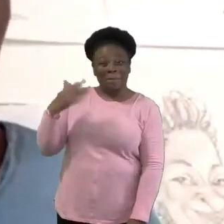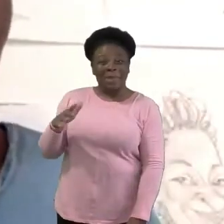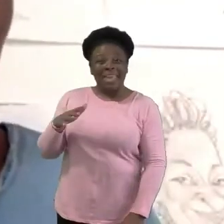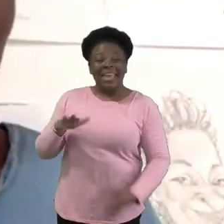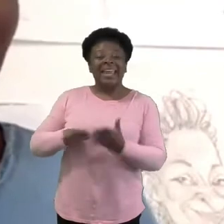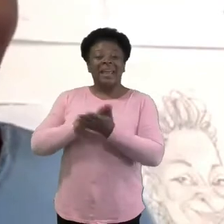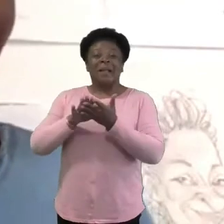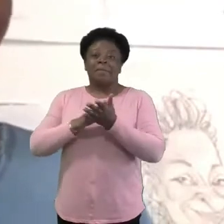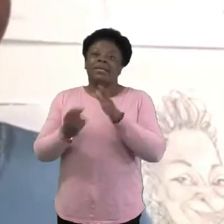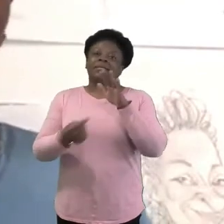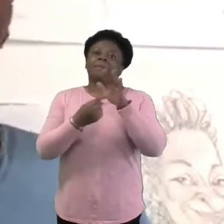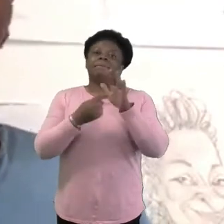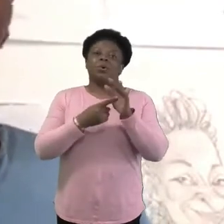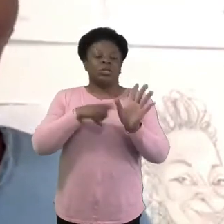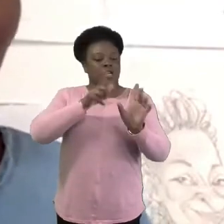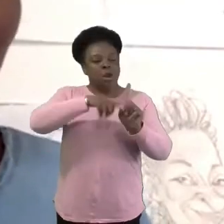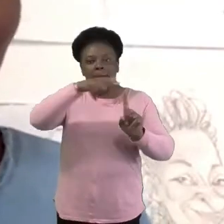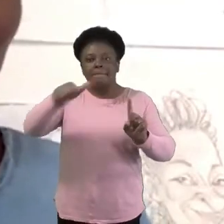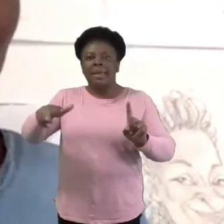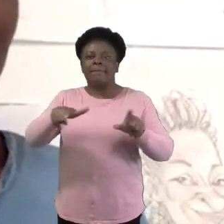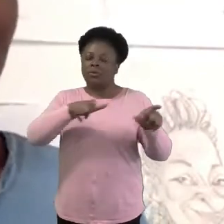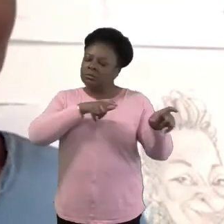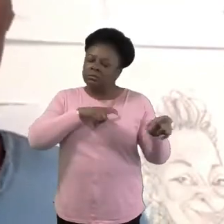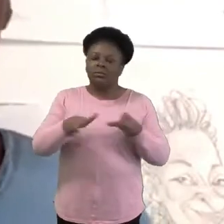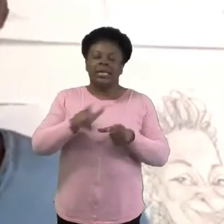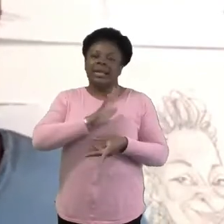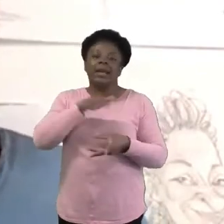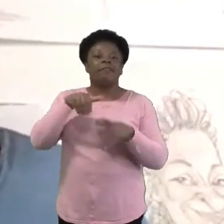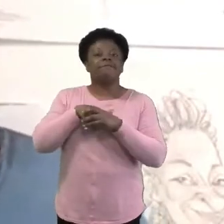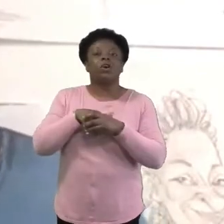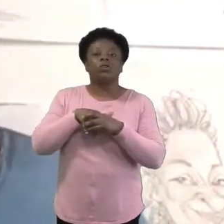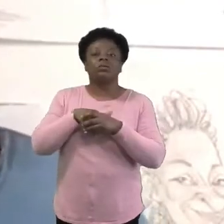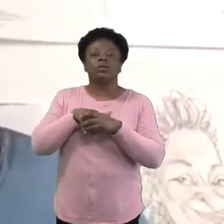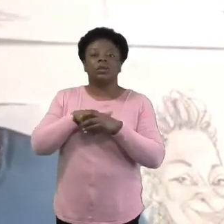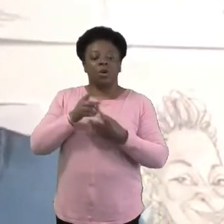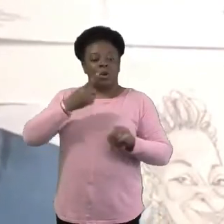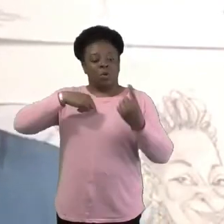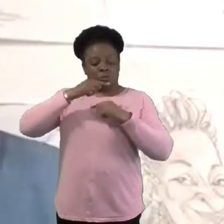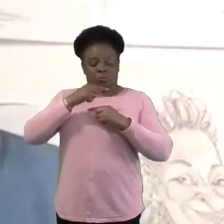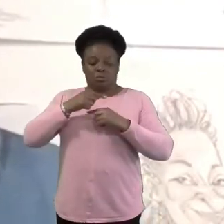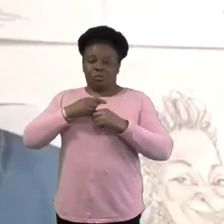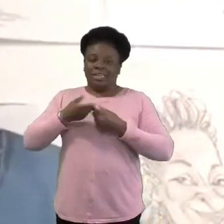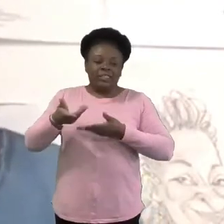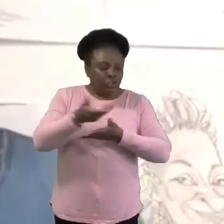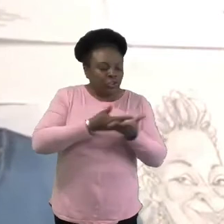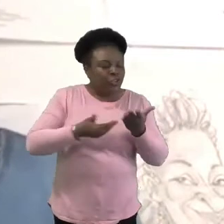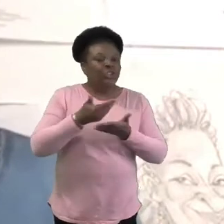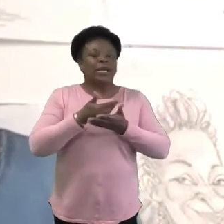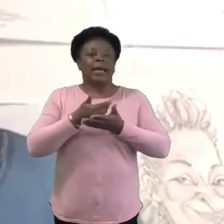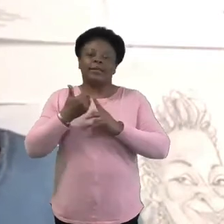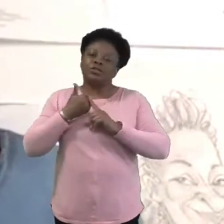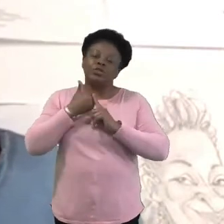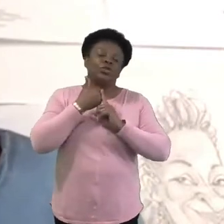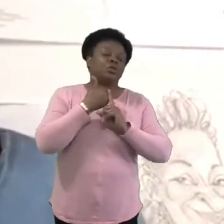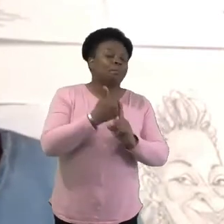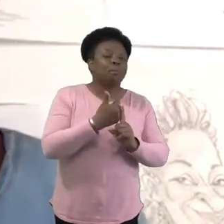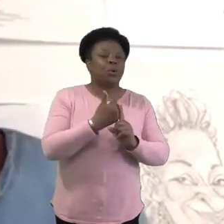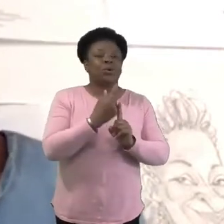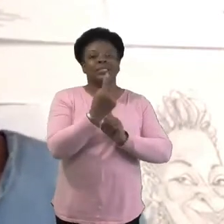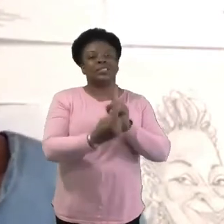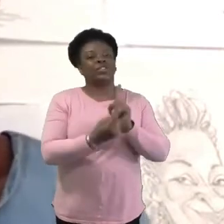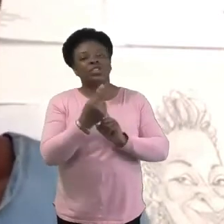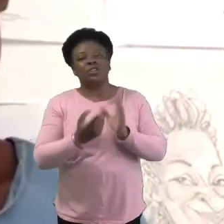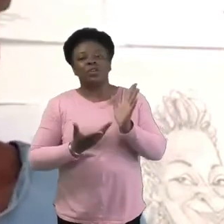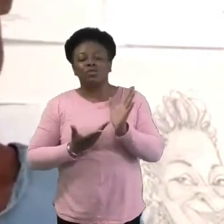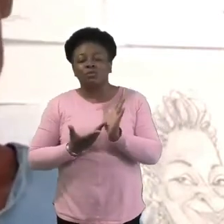so important to keep the dialogue open, to share, to support one another through this time. You know, we've got